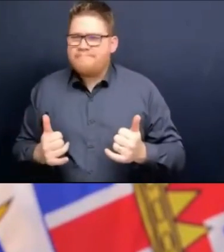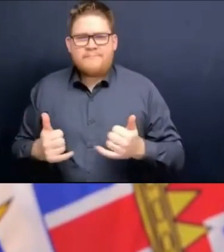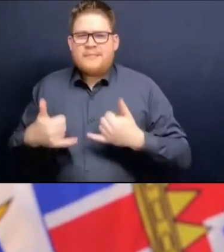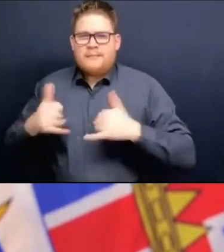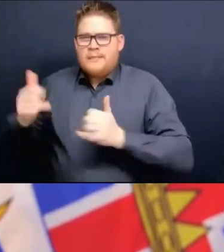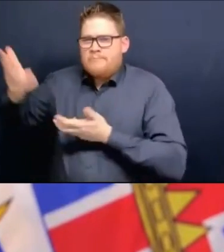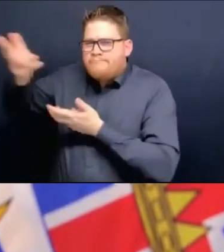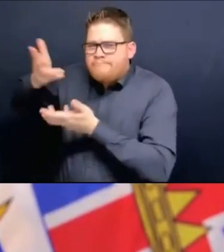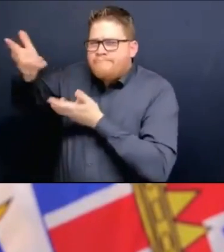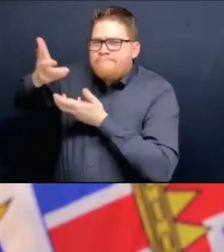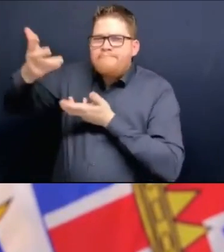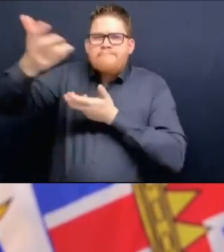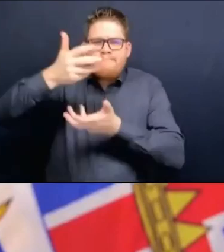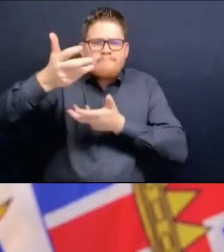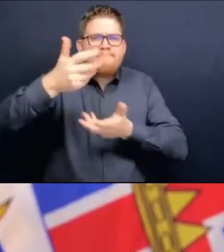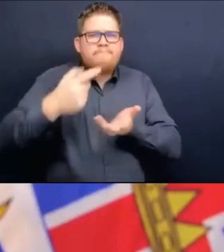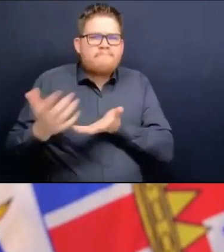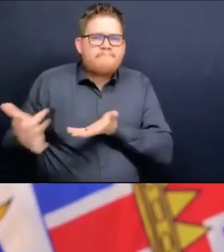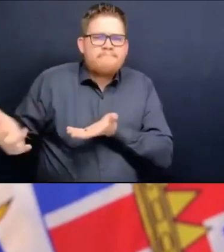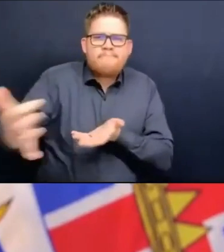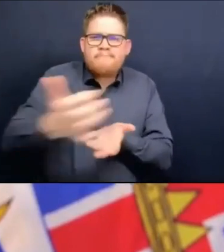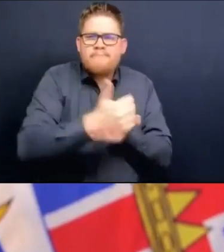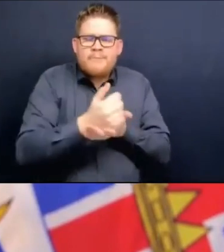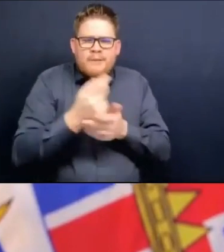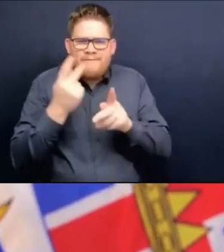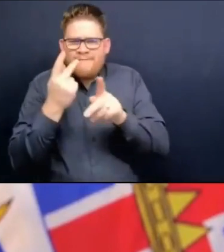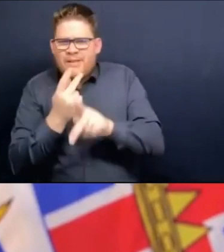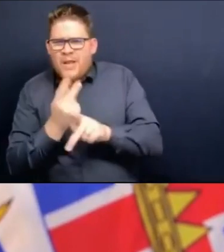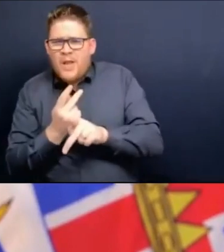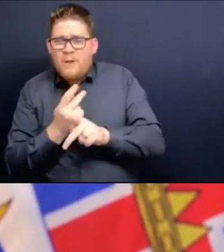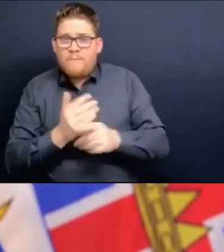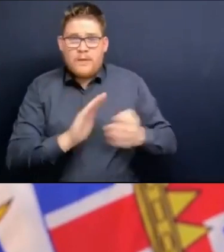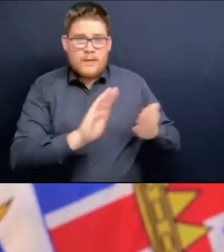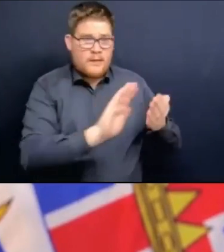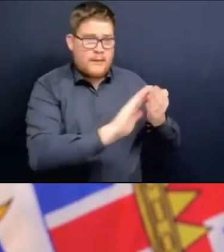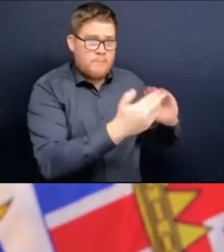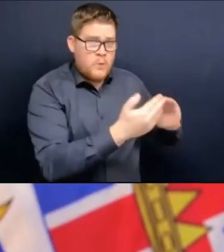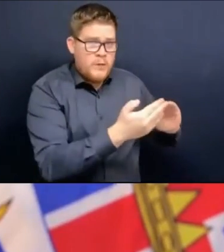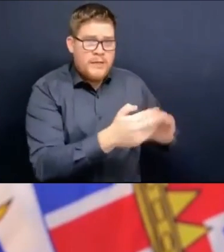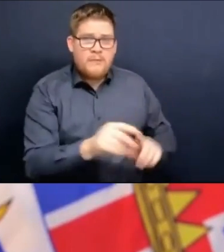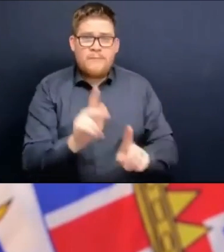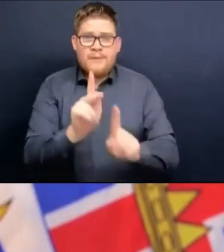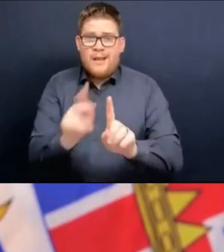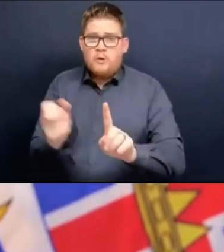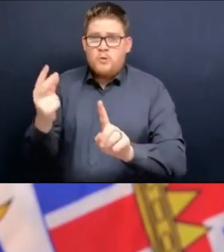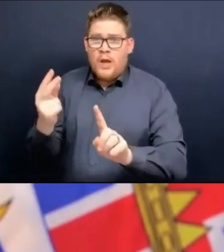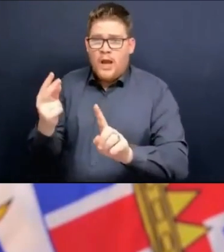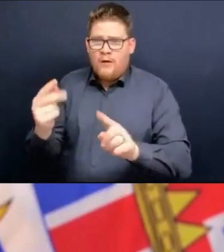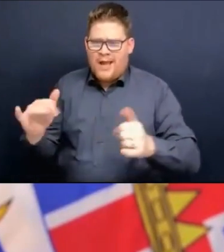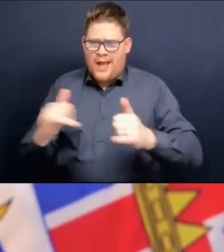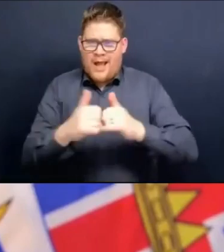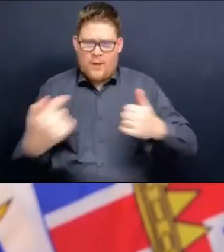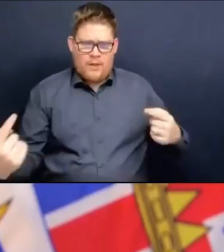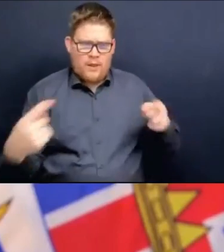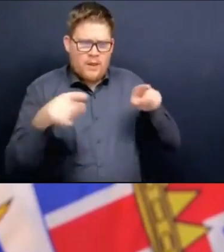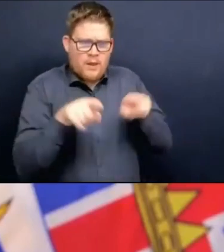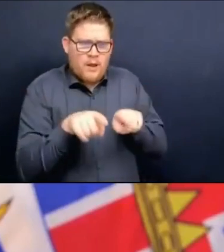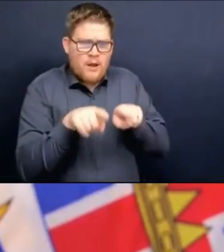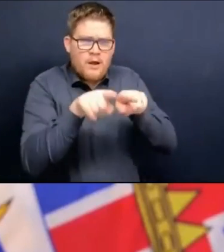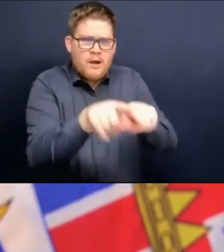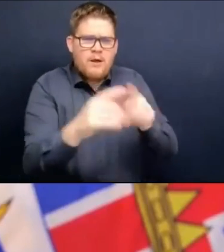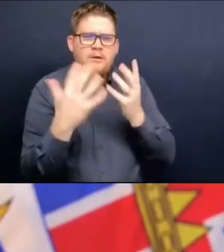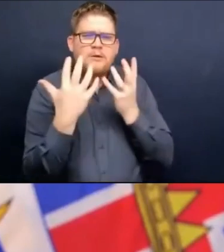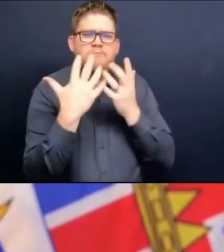-12 experience aligns with what we're seeing in the community and is the best that we can do for